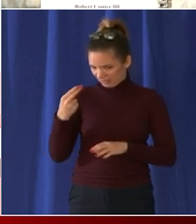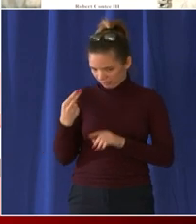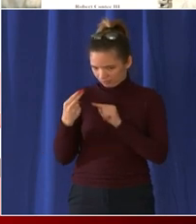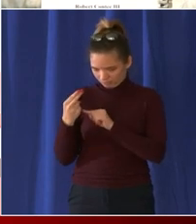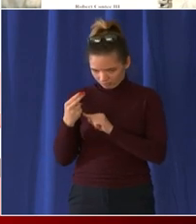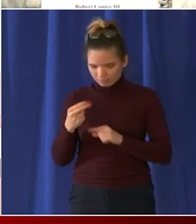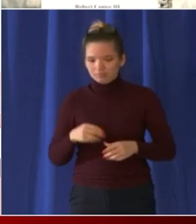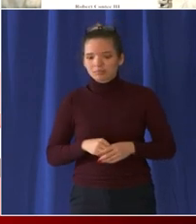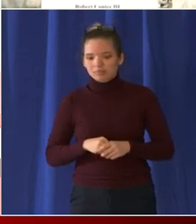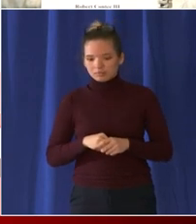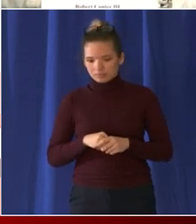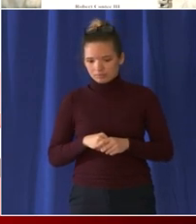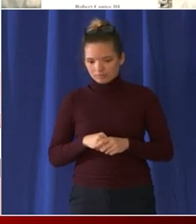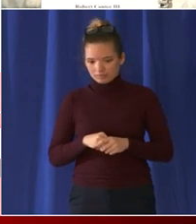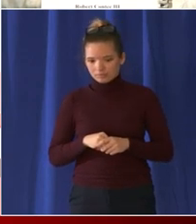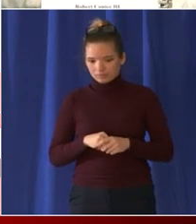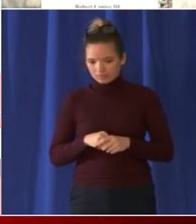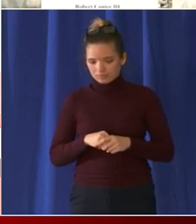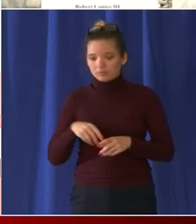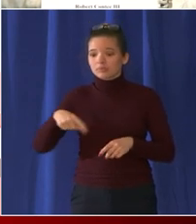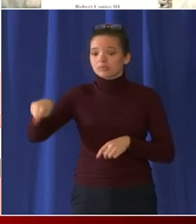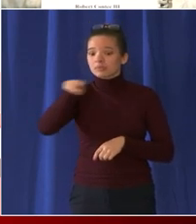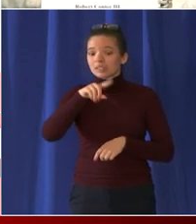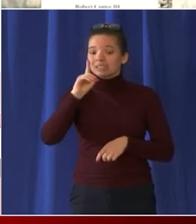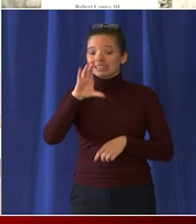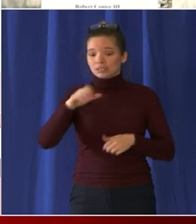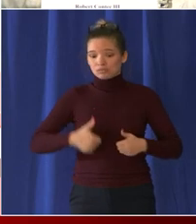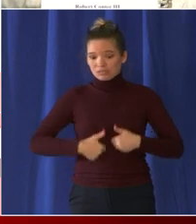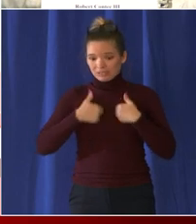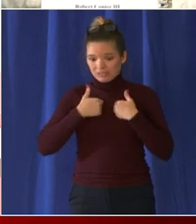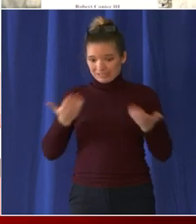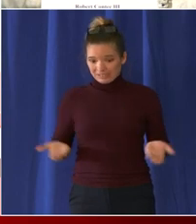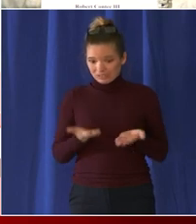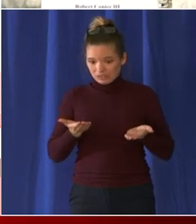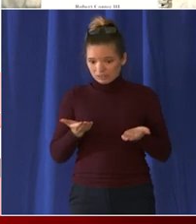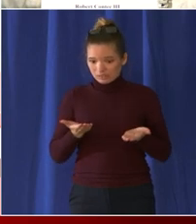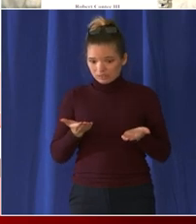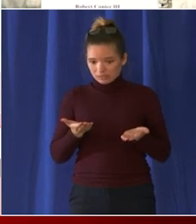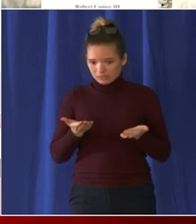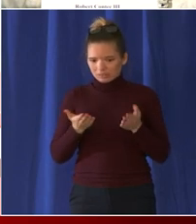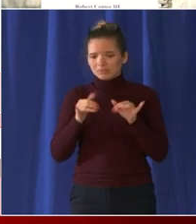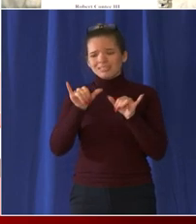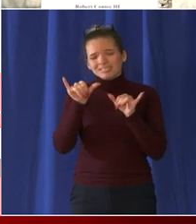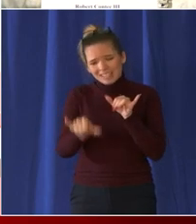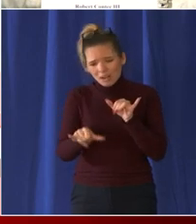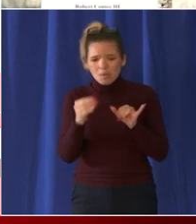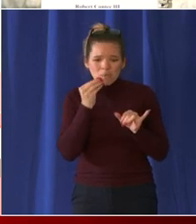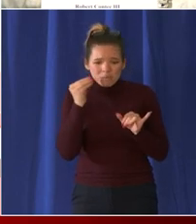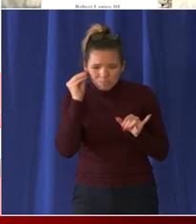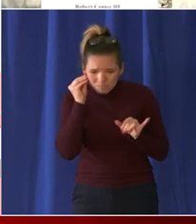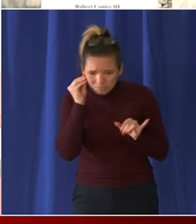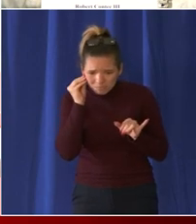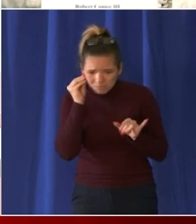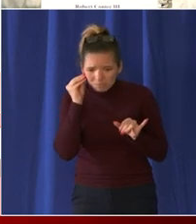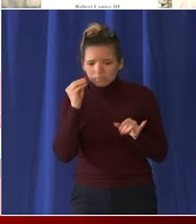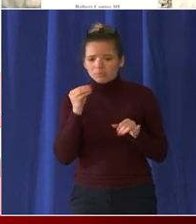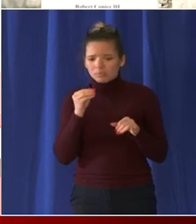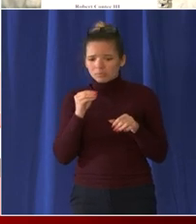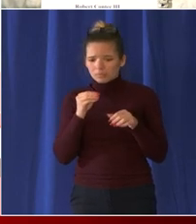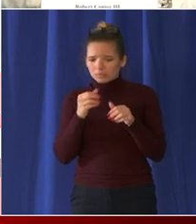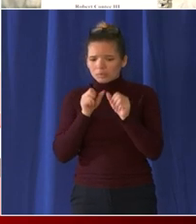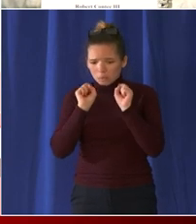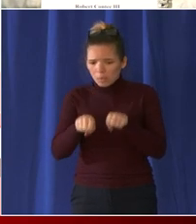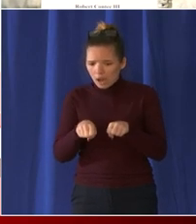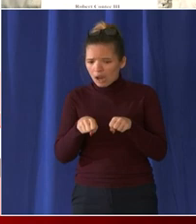we were expecting to see in our city was requesting that people stay home and our district of columbia residents did that i think we only ended up with maybe